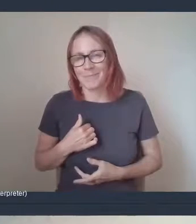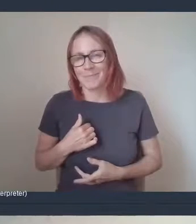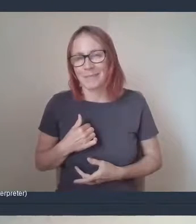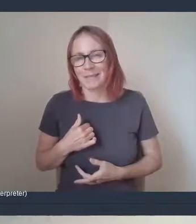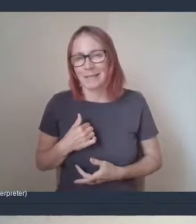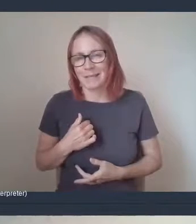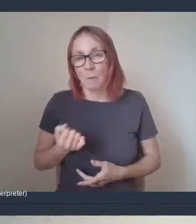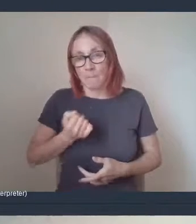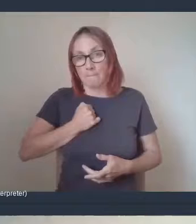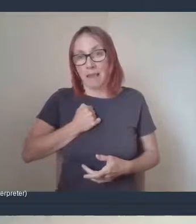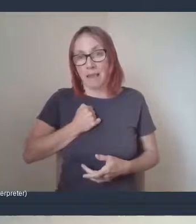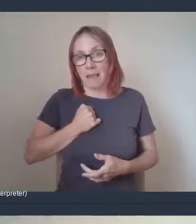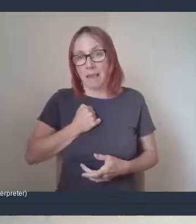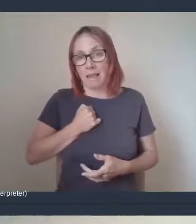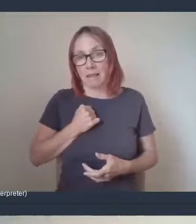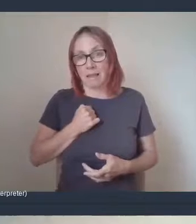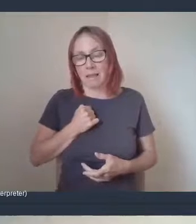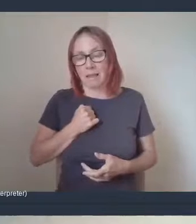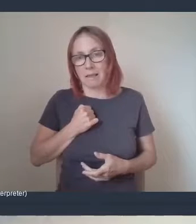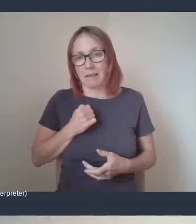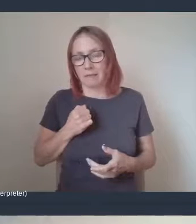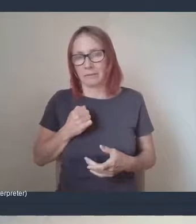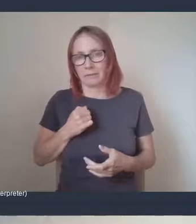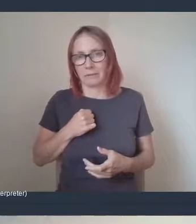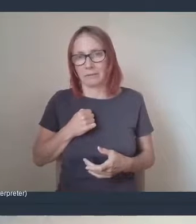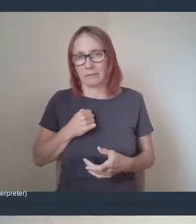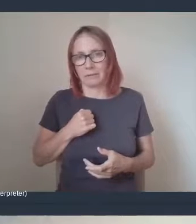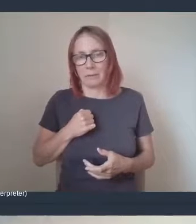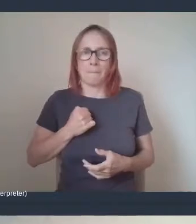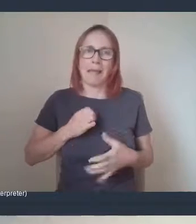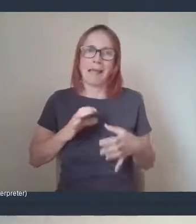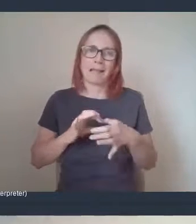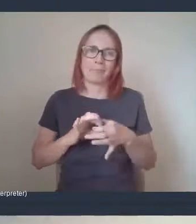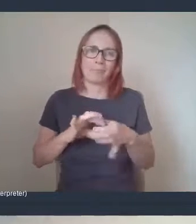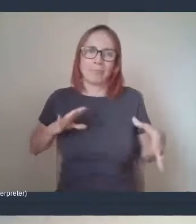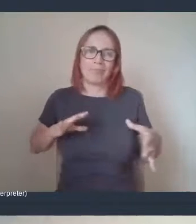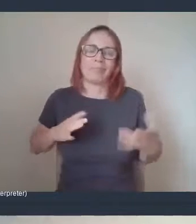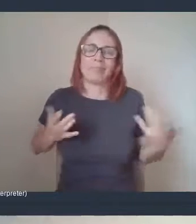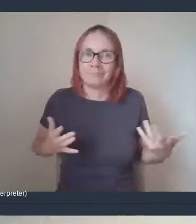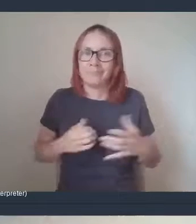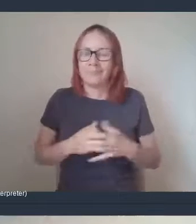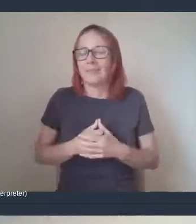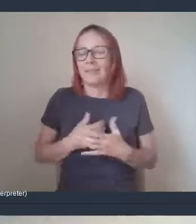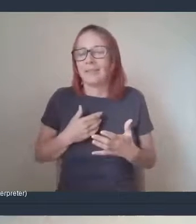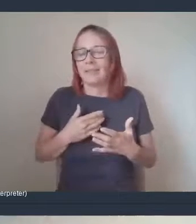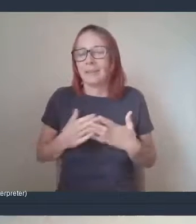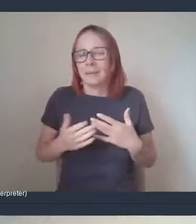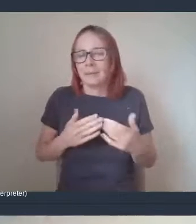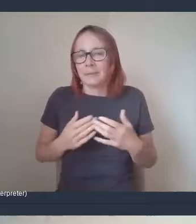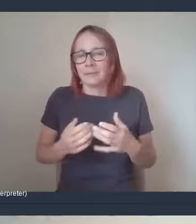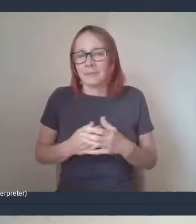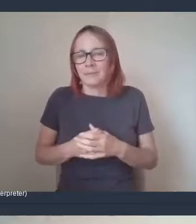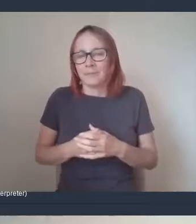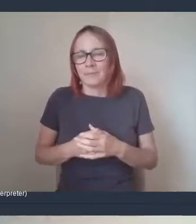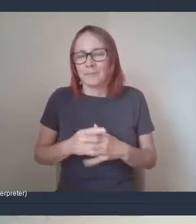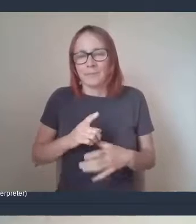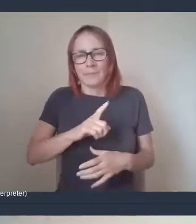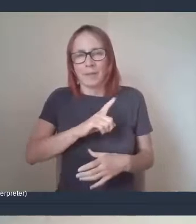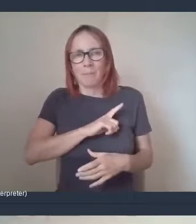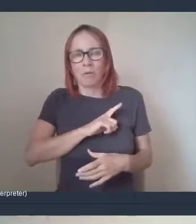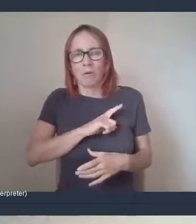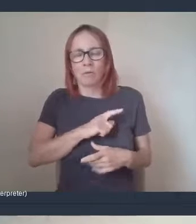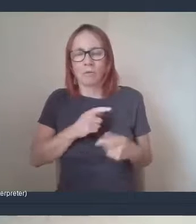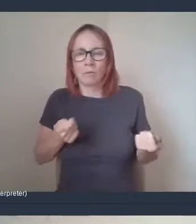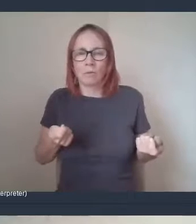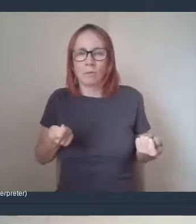connection really interrupt, rudely interrupted us, was that because of lockdown and